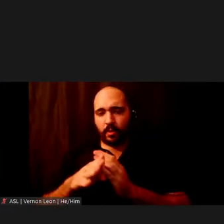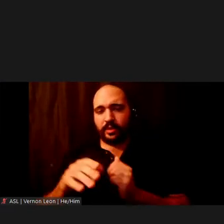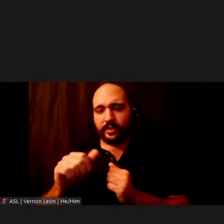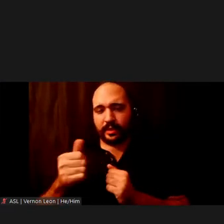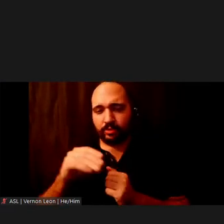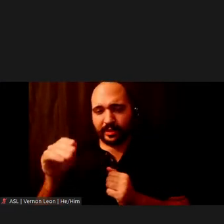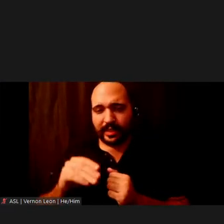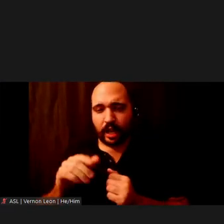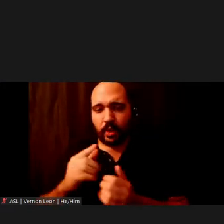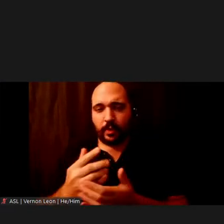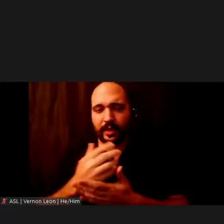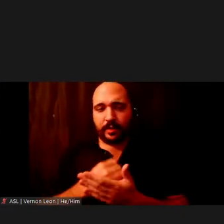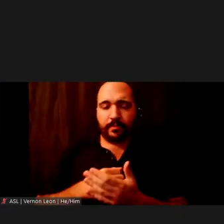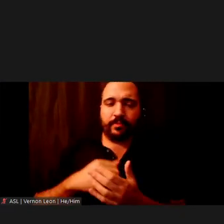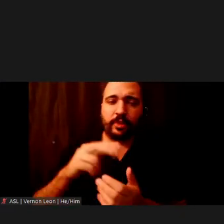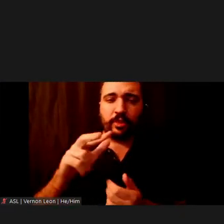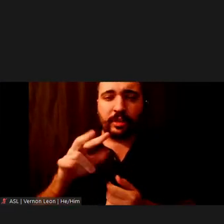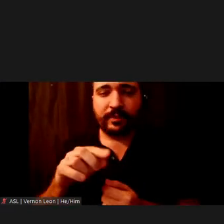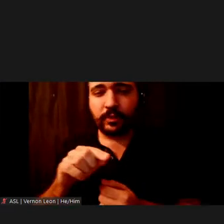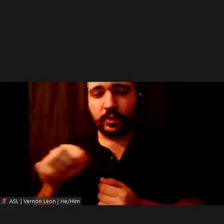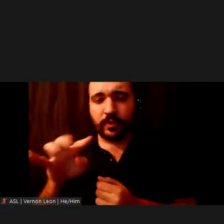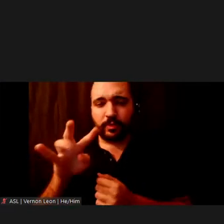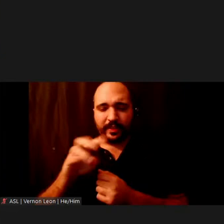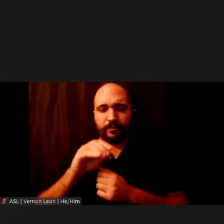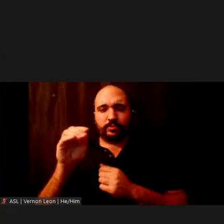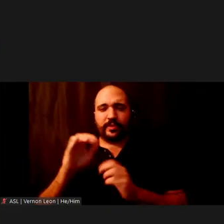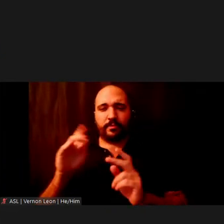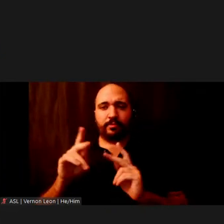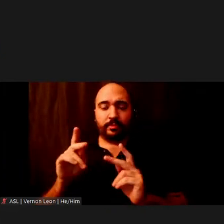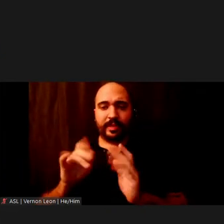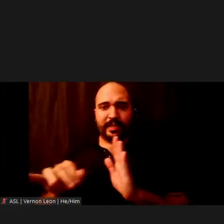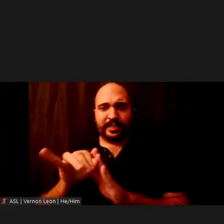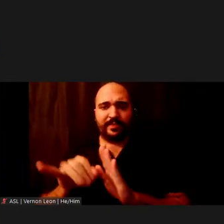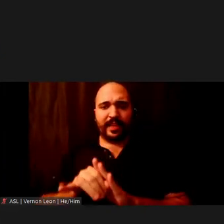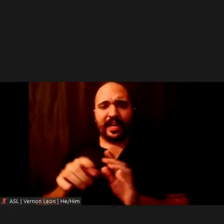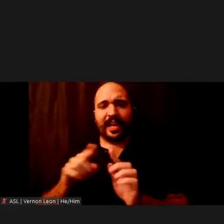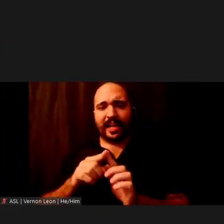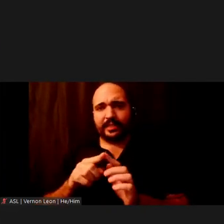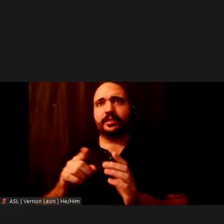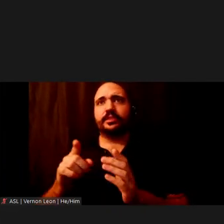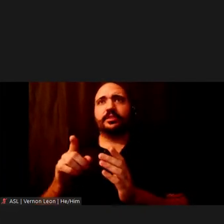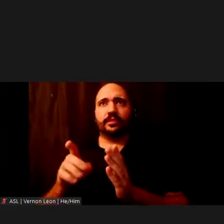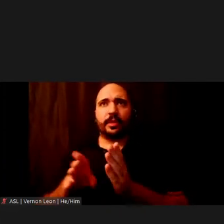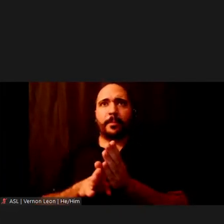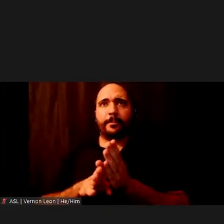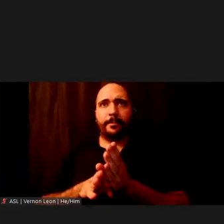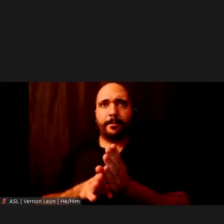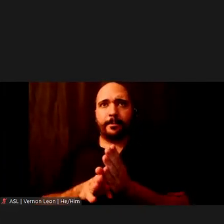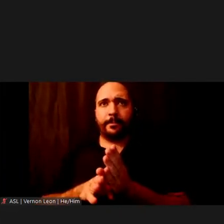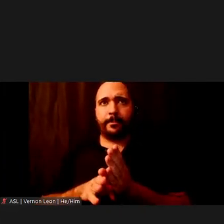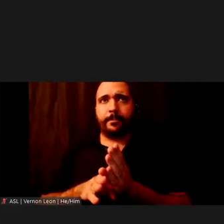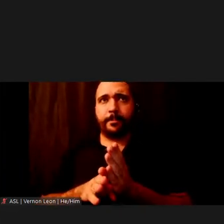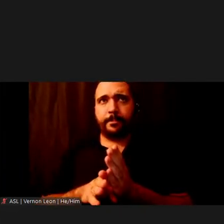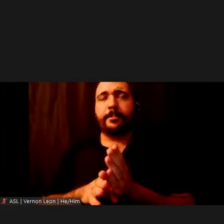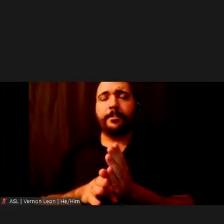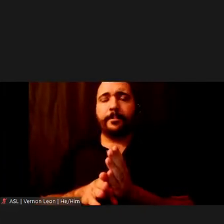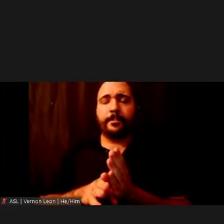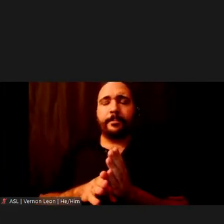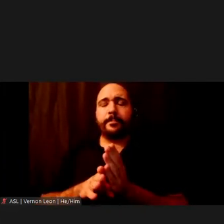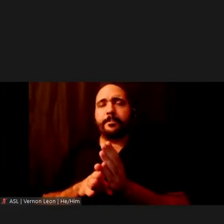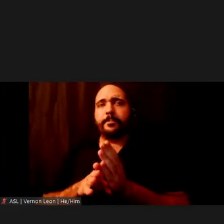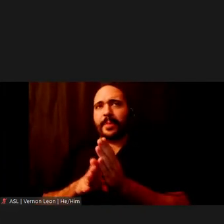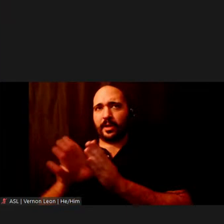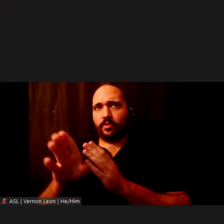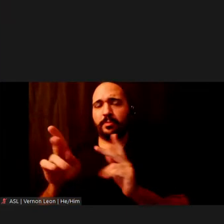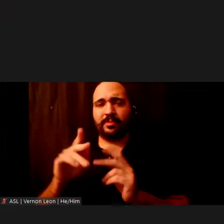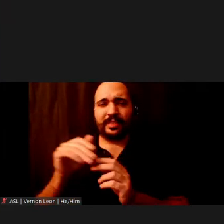Roughly 37% to 40% of the population identifies as a minority population in each of the counties in the study area to the north of New York City, on Long